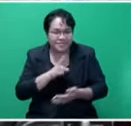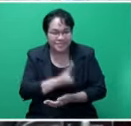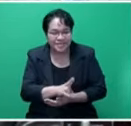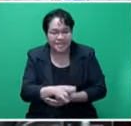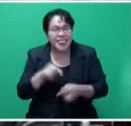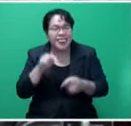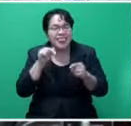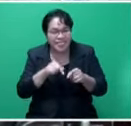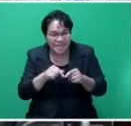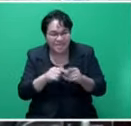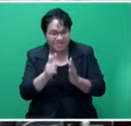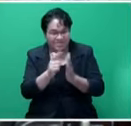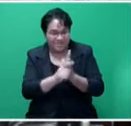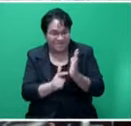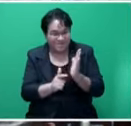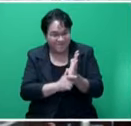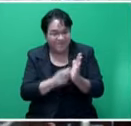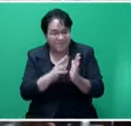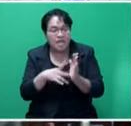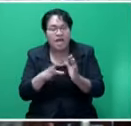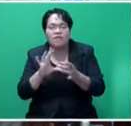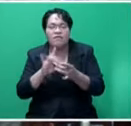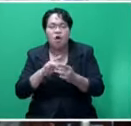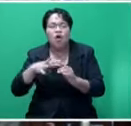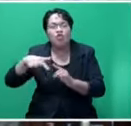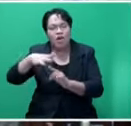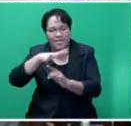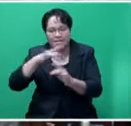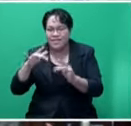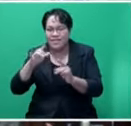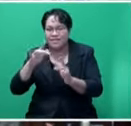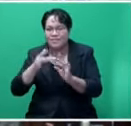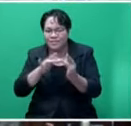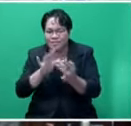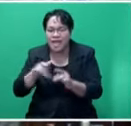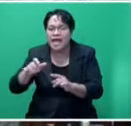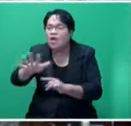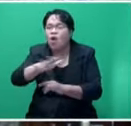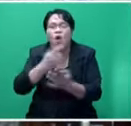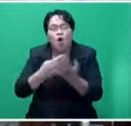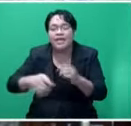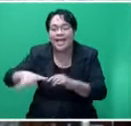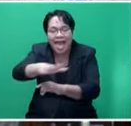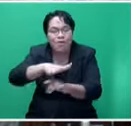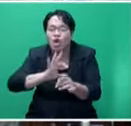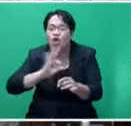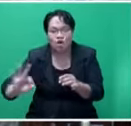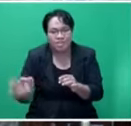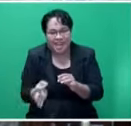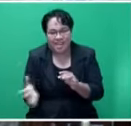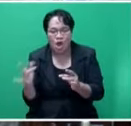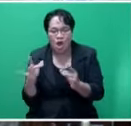essentially is to do with connectivity in those areas that are not connected currently and